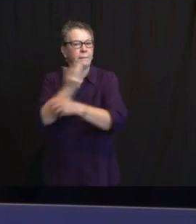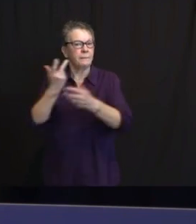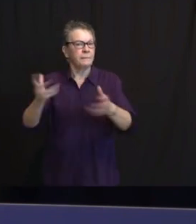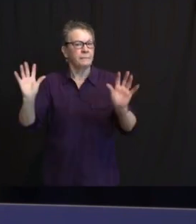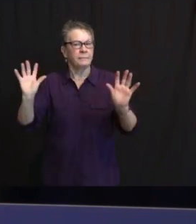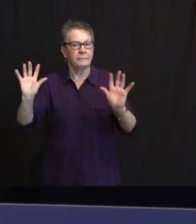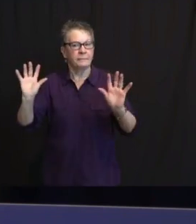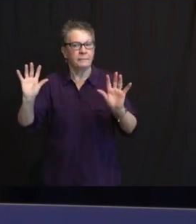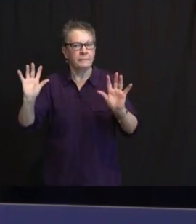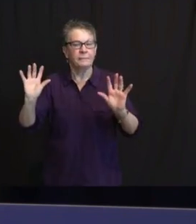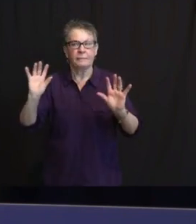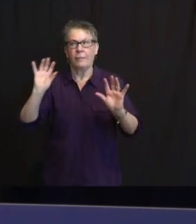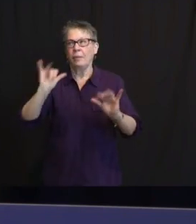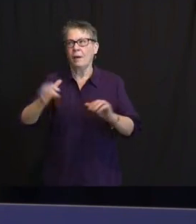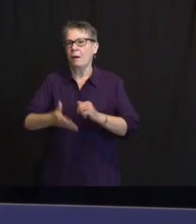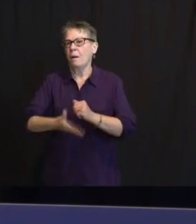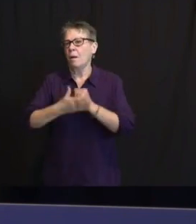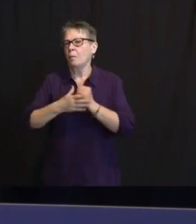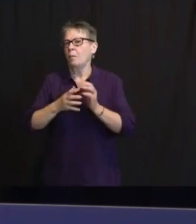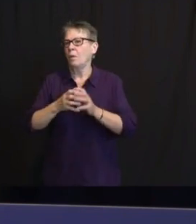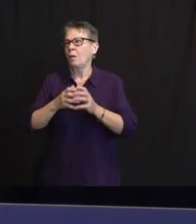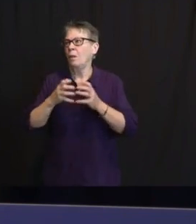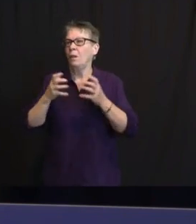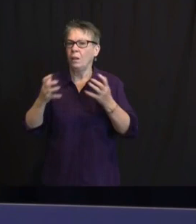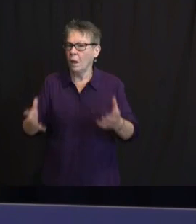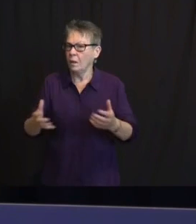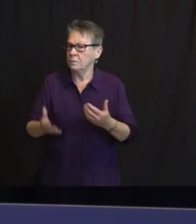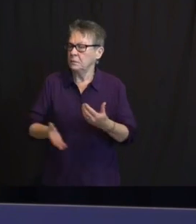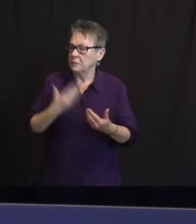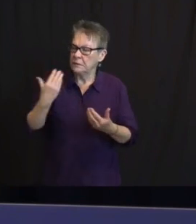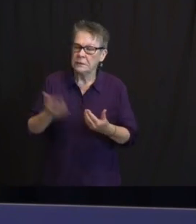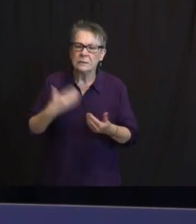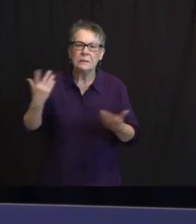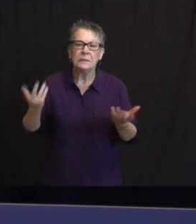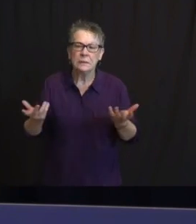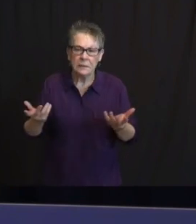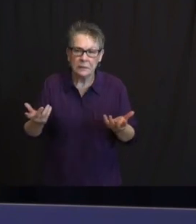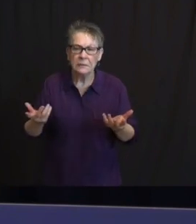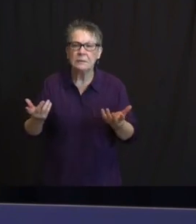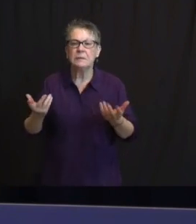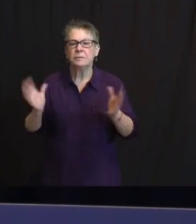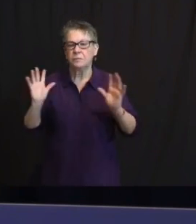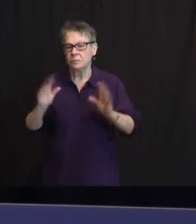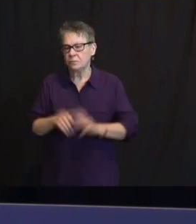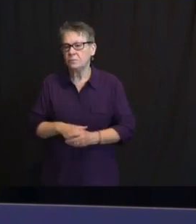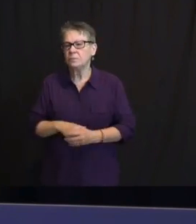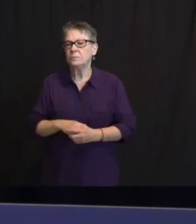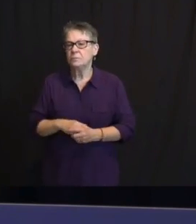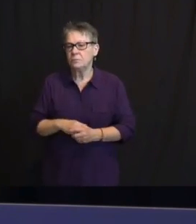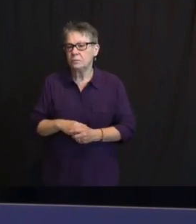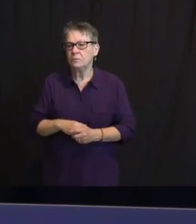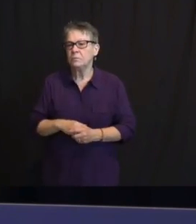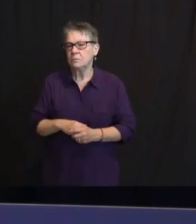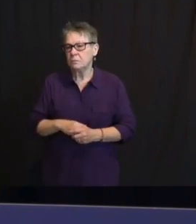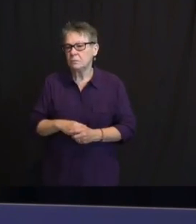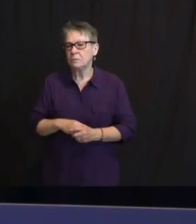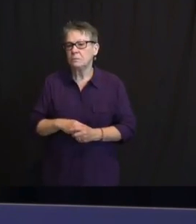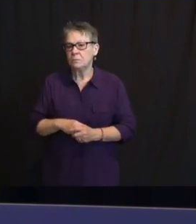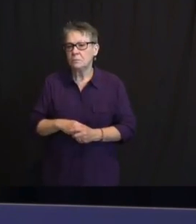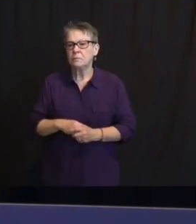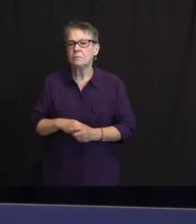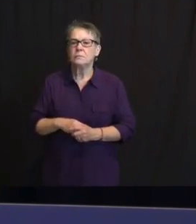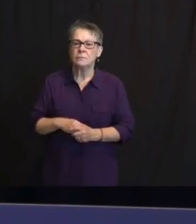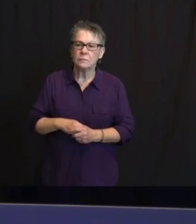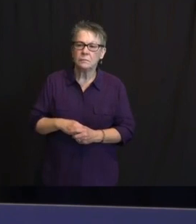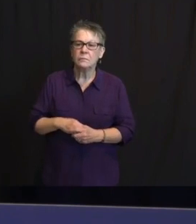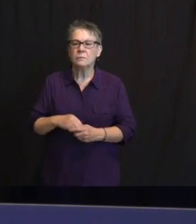INCREASING THE CONVENIENCE OF ADMINISTRATION. HAVING DIFFERENT TYPES OF VACCINES AVAILABLE FOR USE, ESPECIALLY ONES WITH